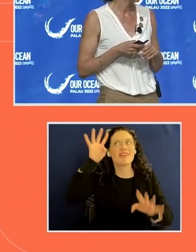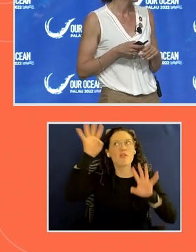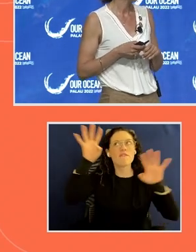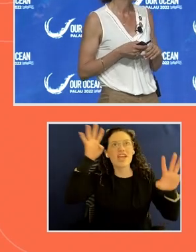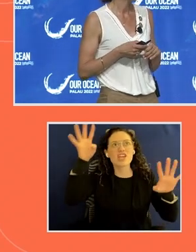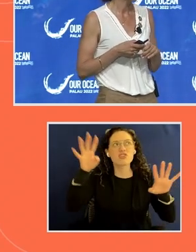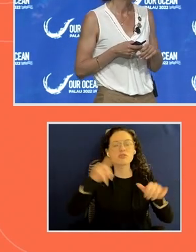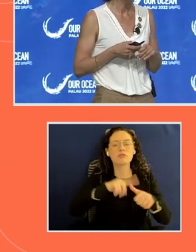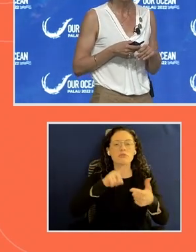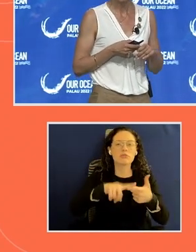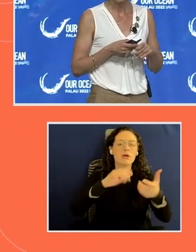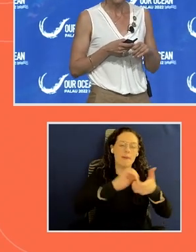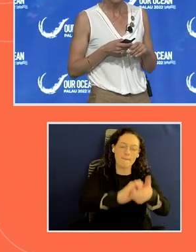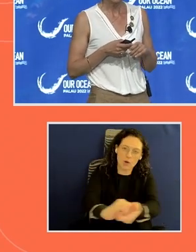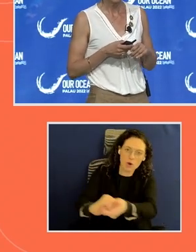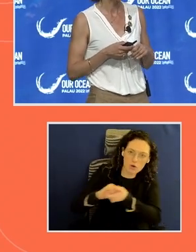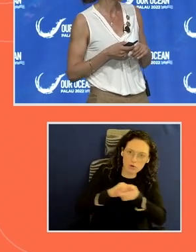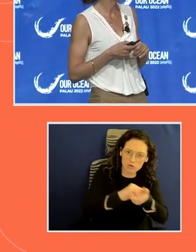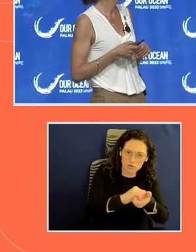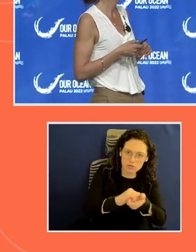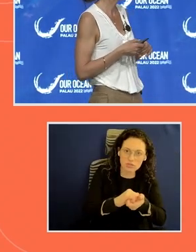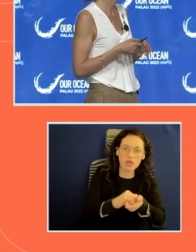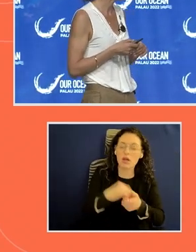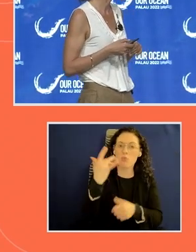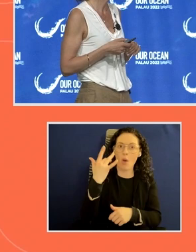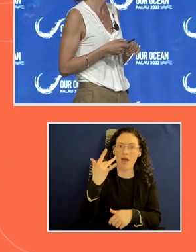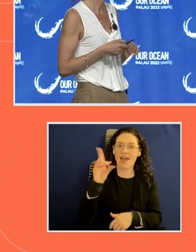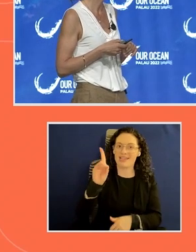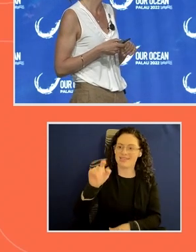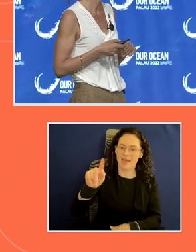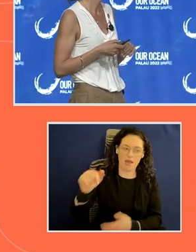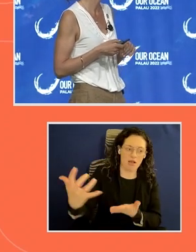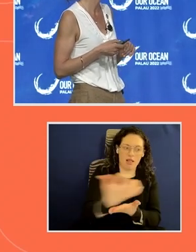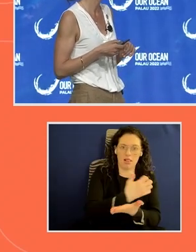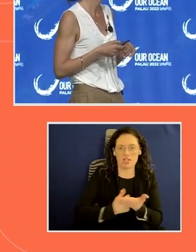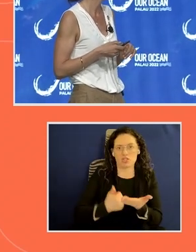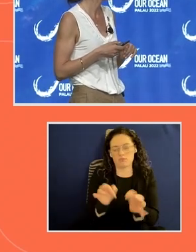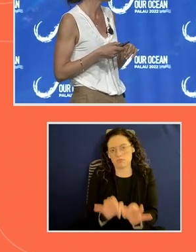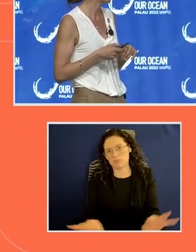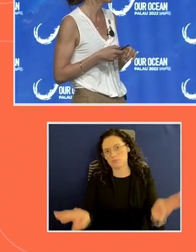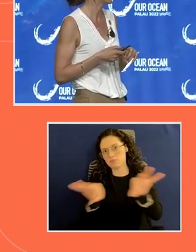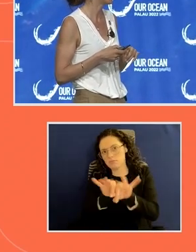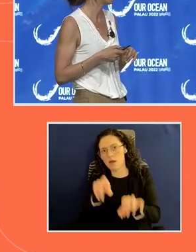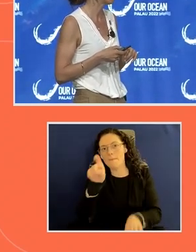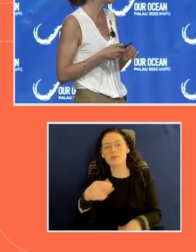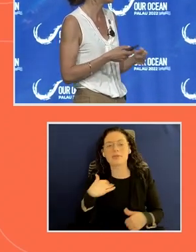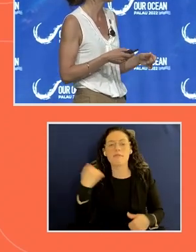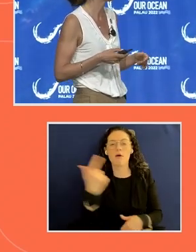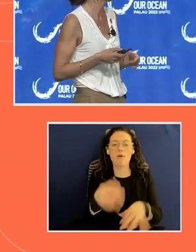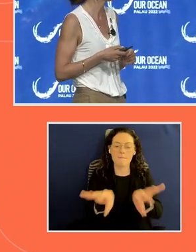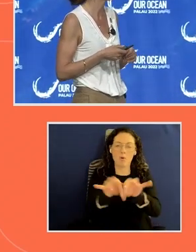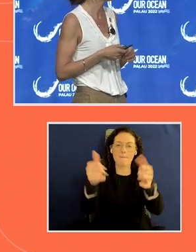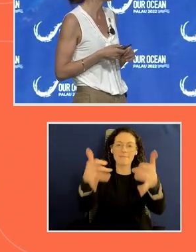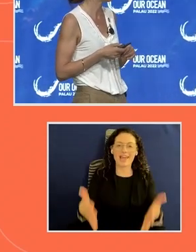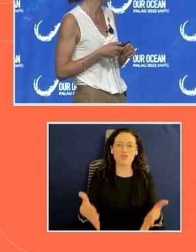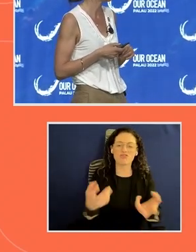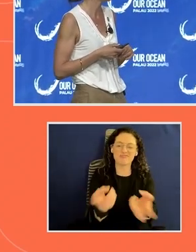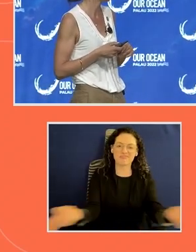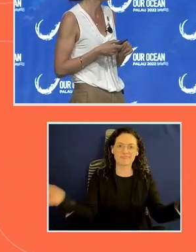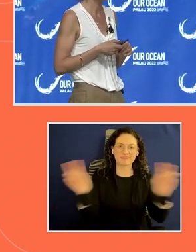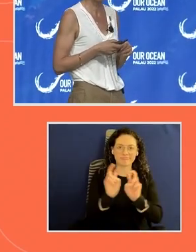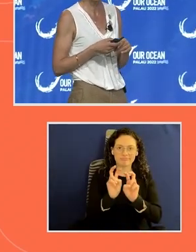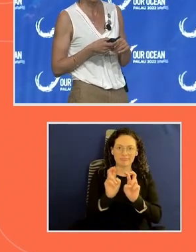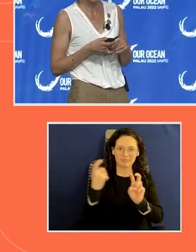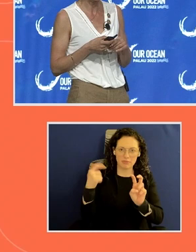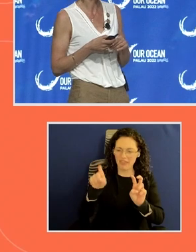to make collecting data easier. And we have to get all the right players at the table. And when they're at the table, they need to articulate the value they